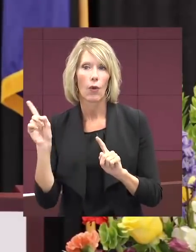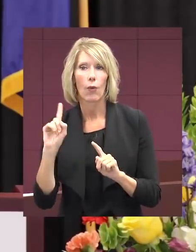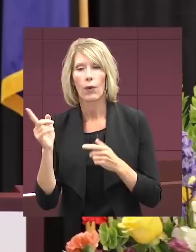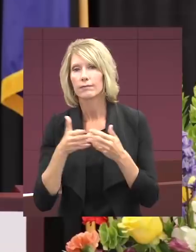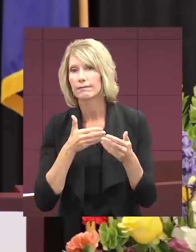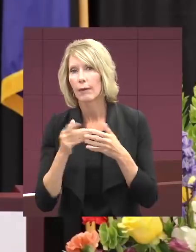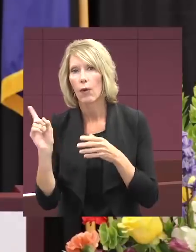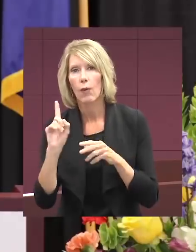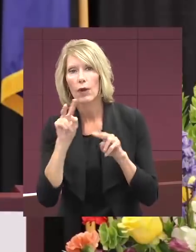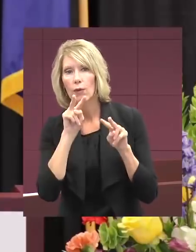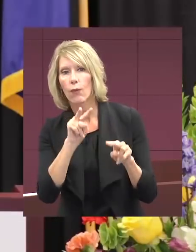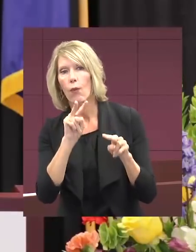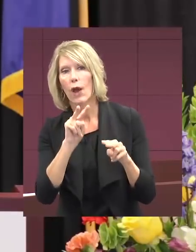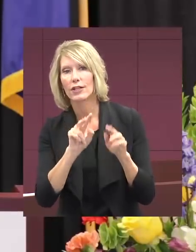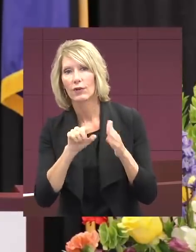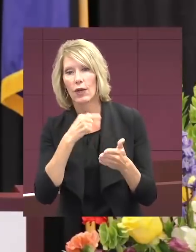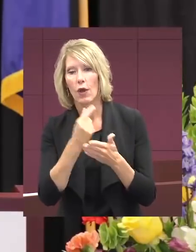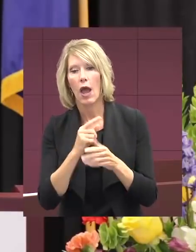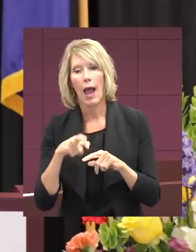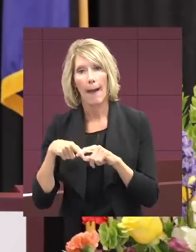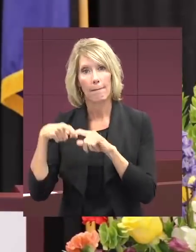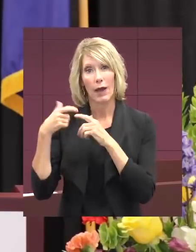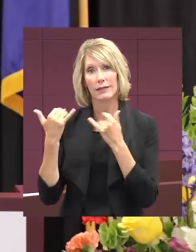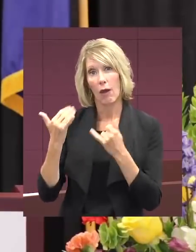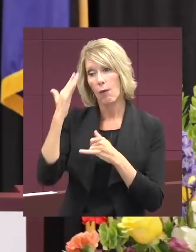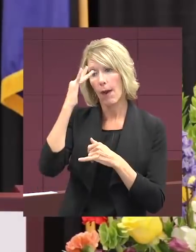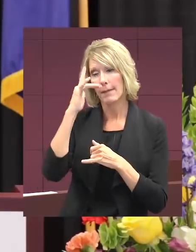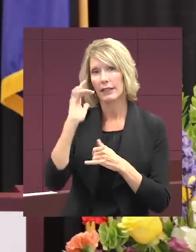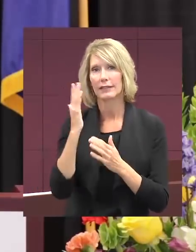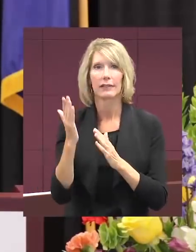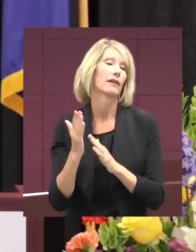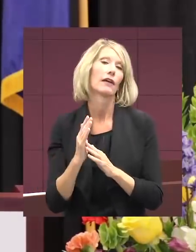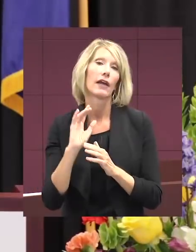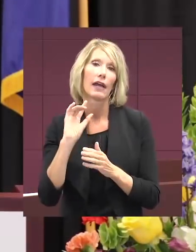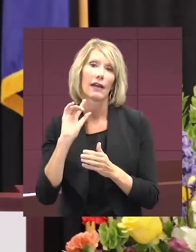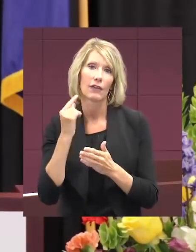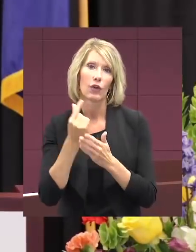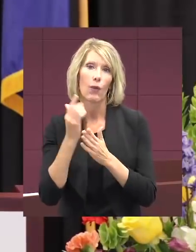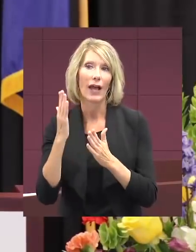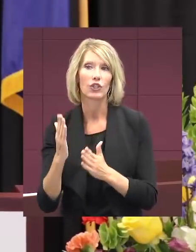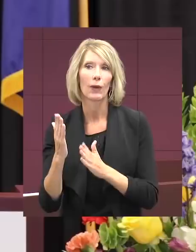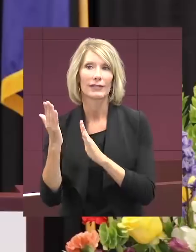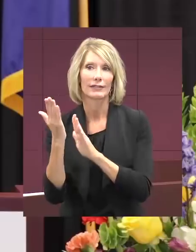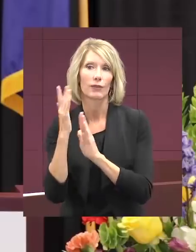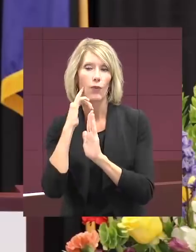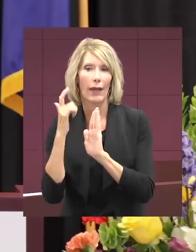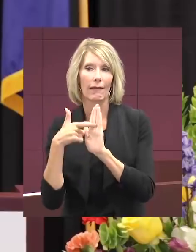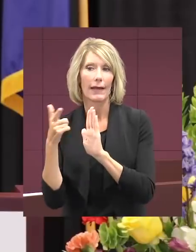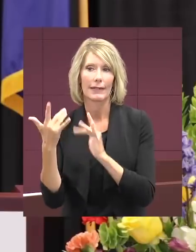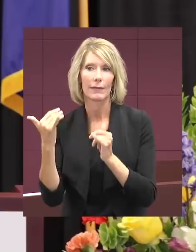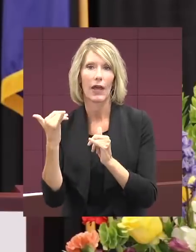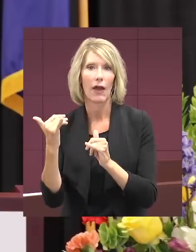graduation, I pause so that you can now give our graduates the recognition that they deserve.